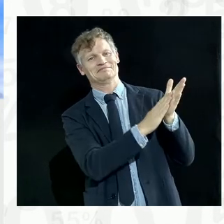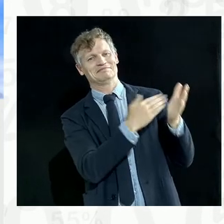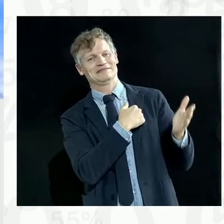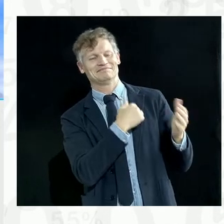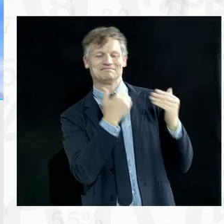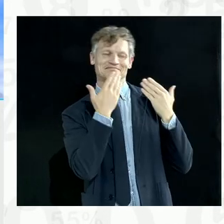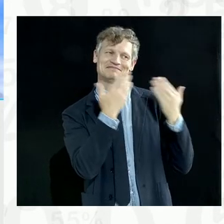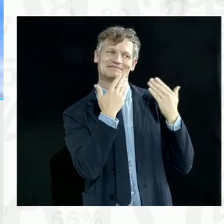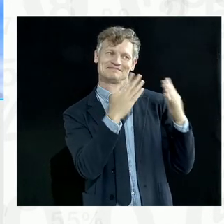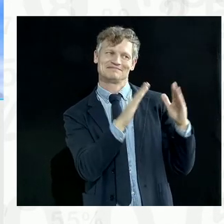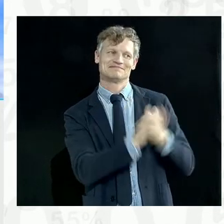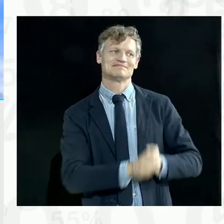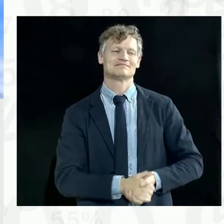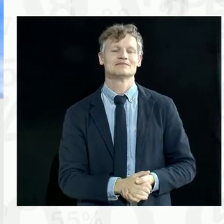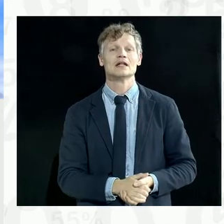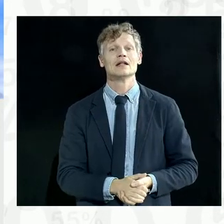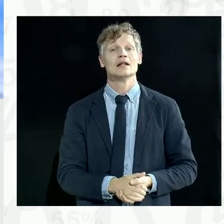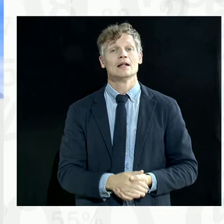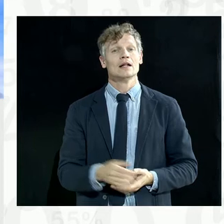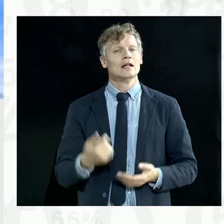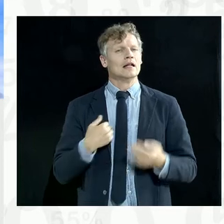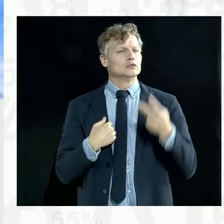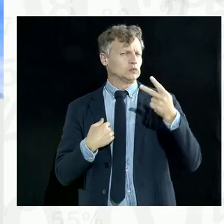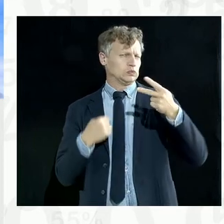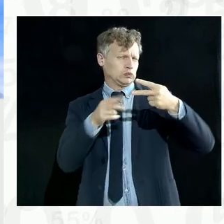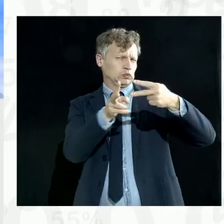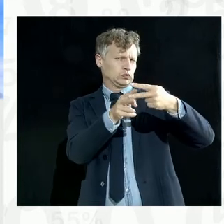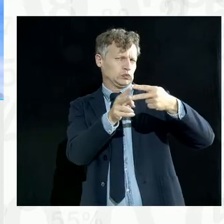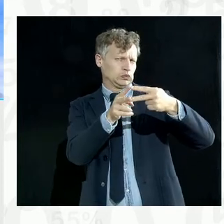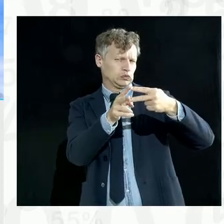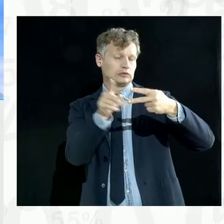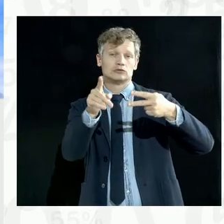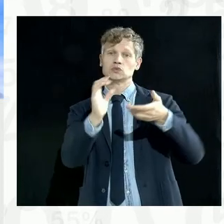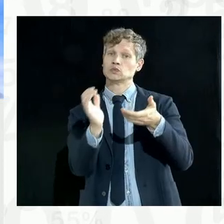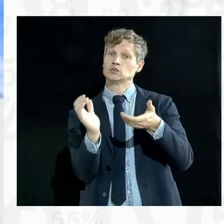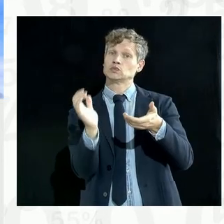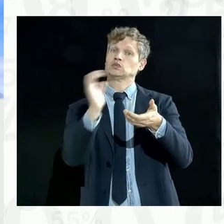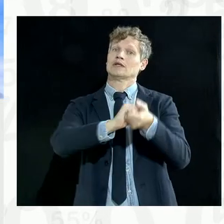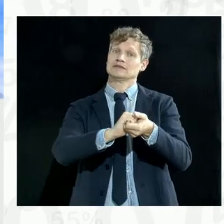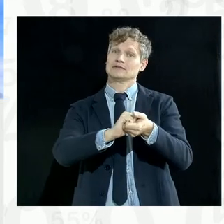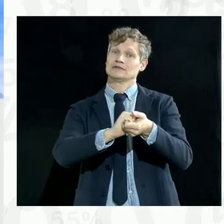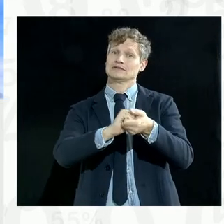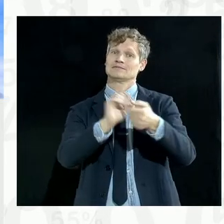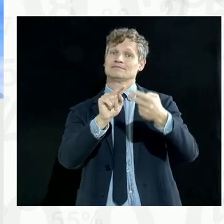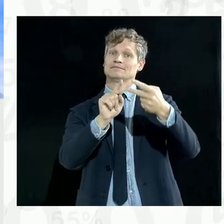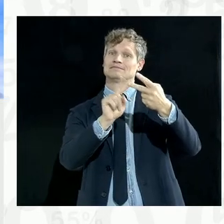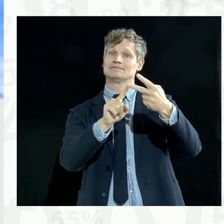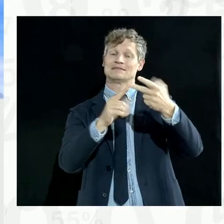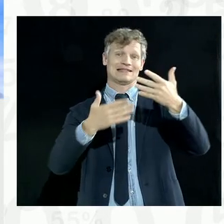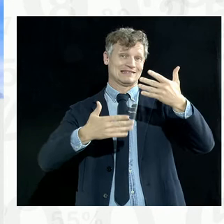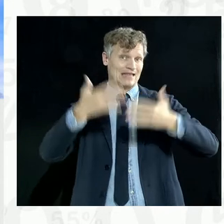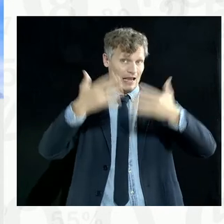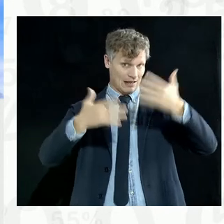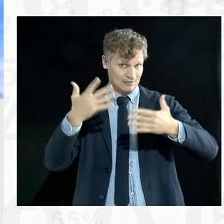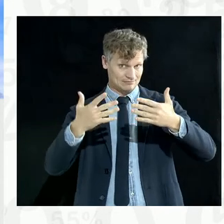to start with just two main points. is that you have trust and you have data, right?